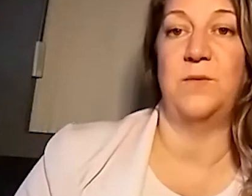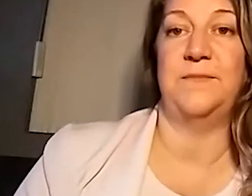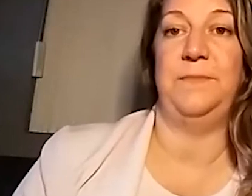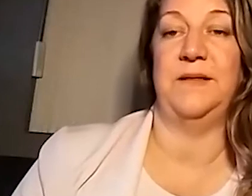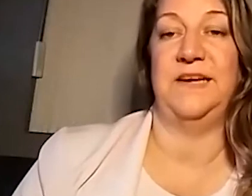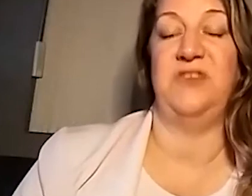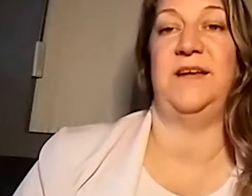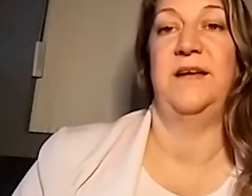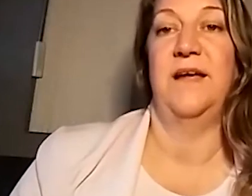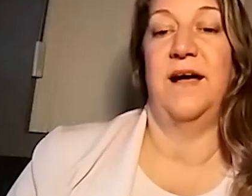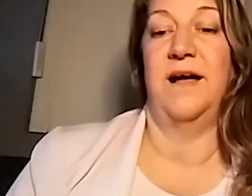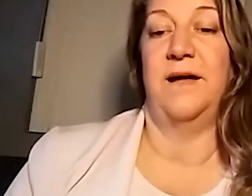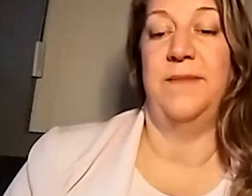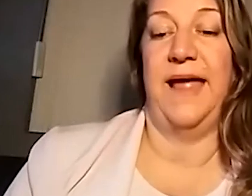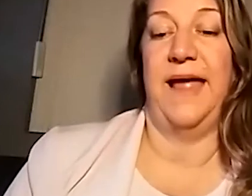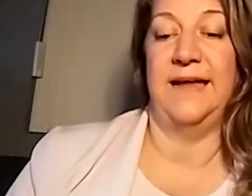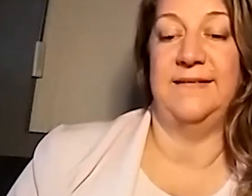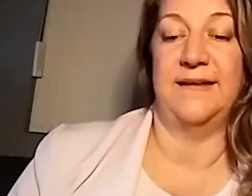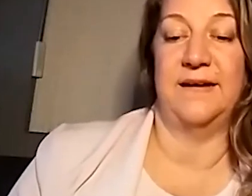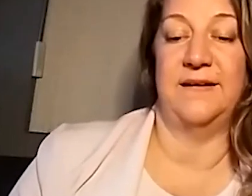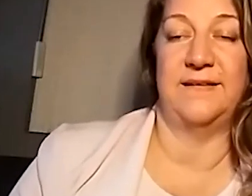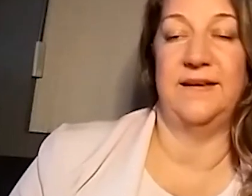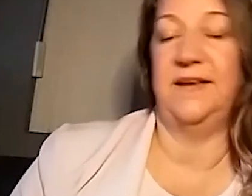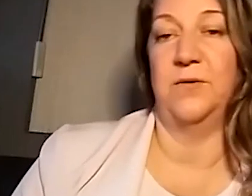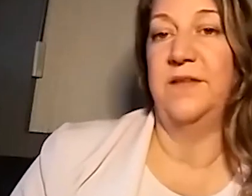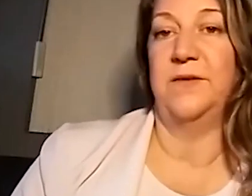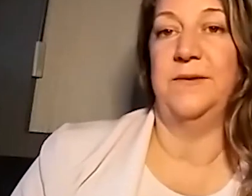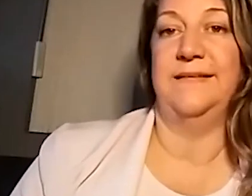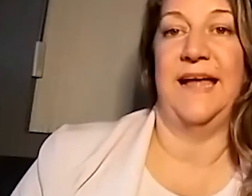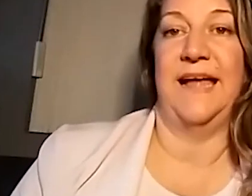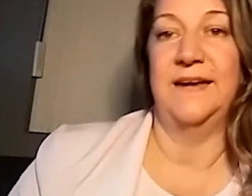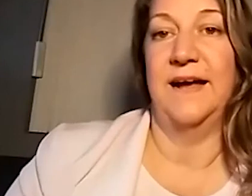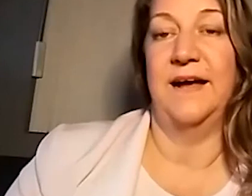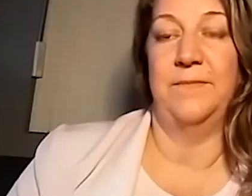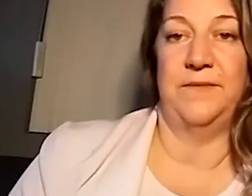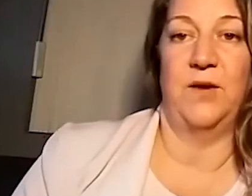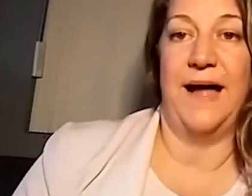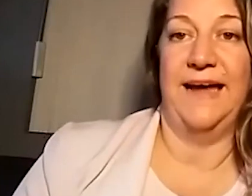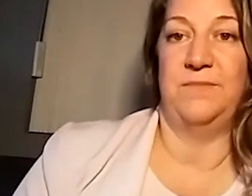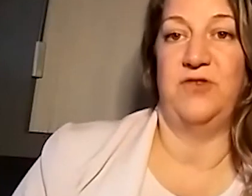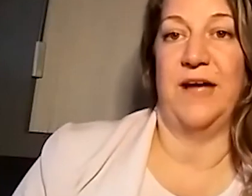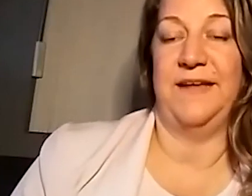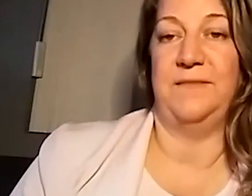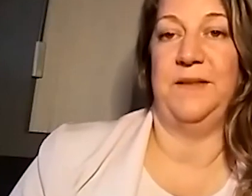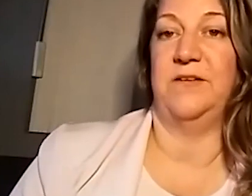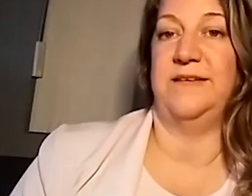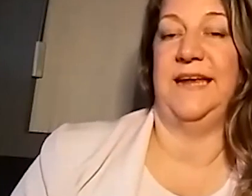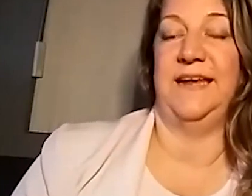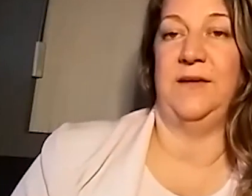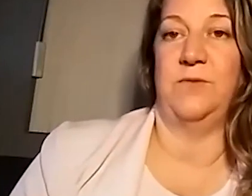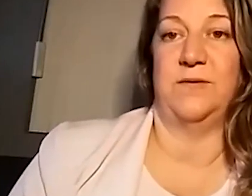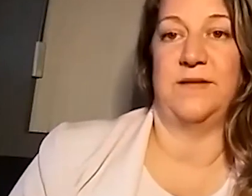our homeless population. Um, and, uh, you know, the reason that, um, you know, I helped to track that C